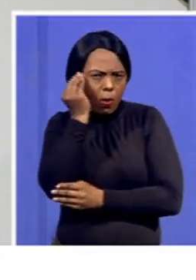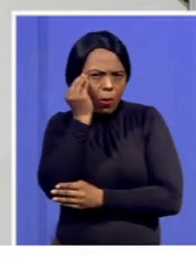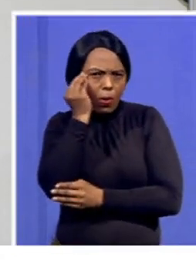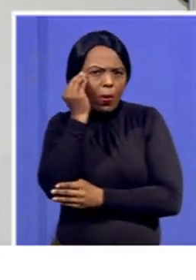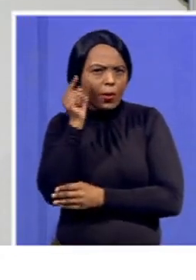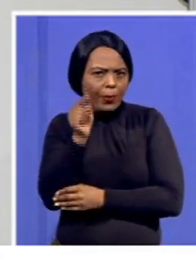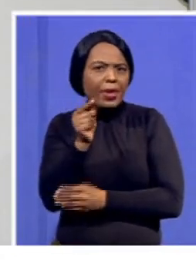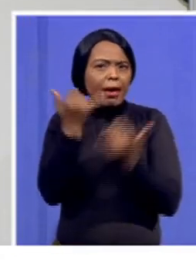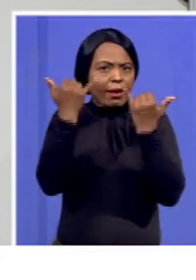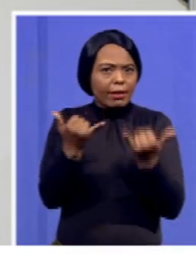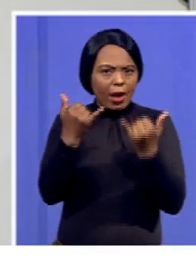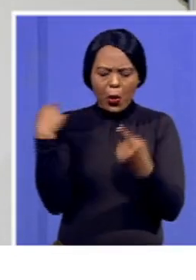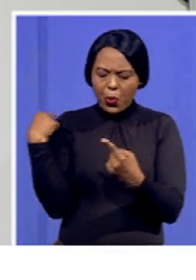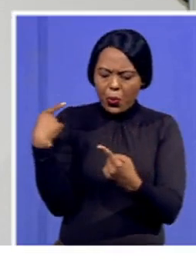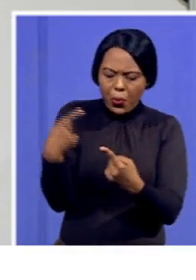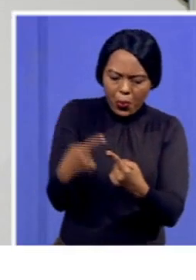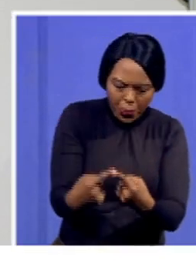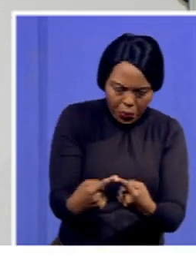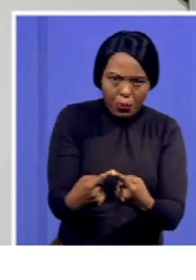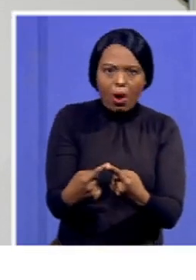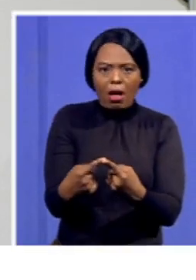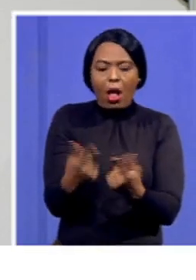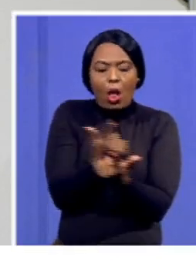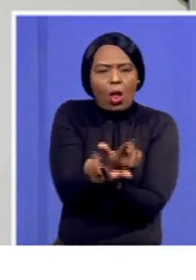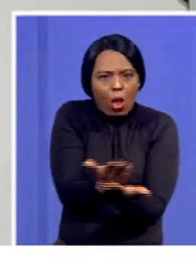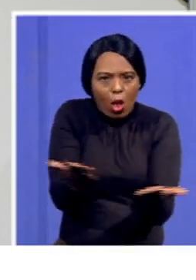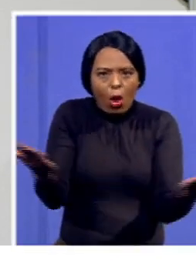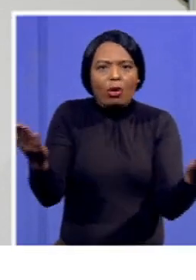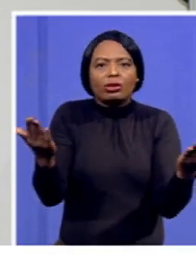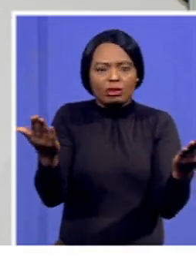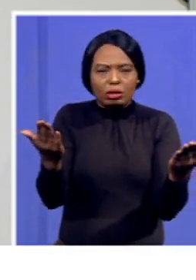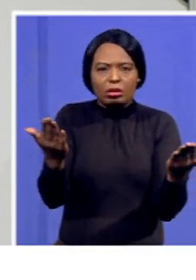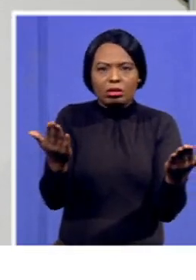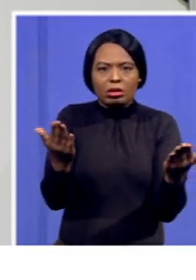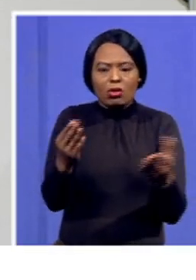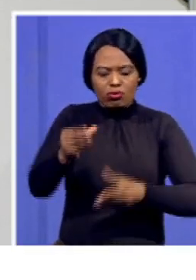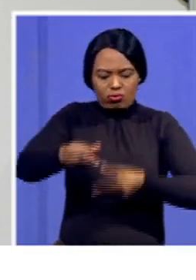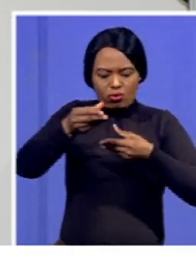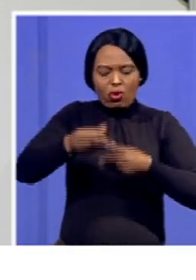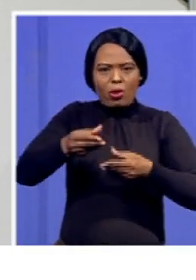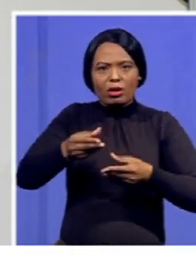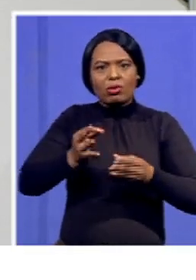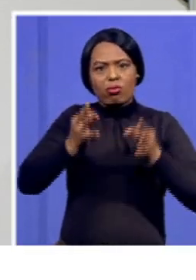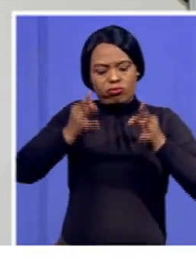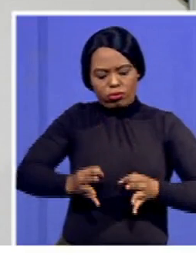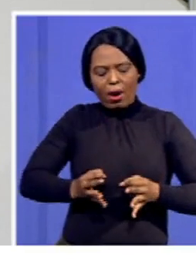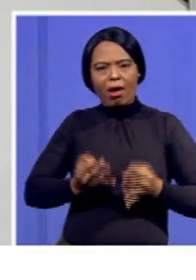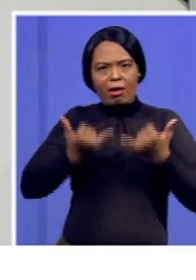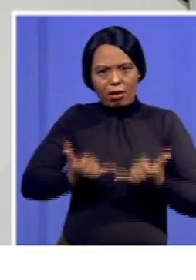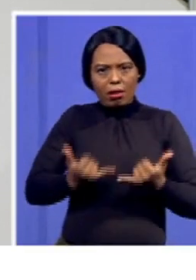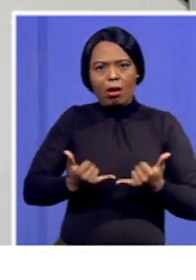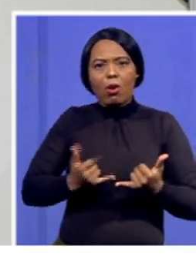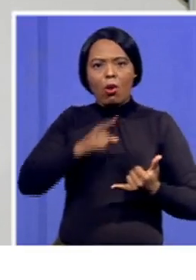where we are now, we have officially launched our documents. They are now at a level where they are engaged by